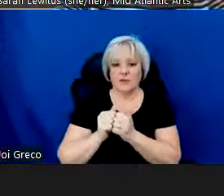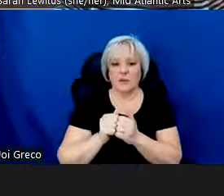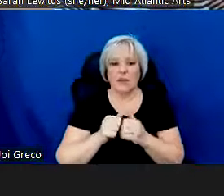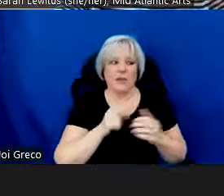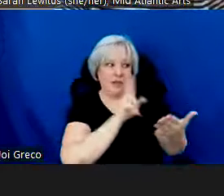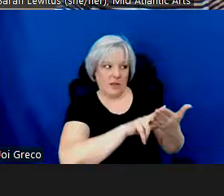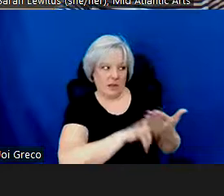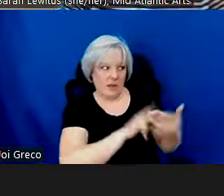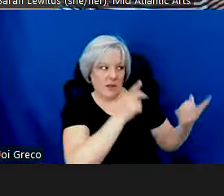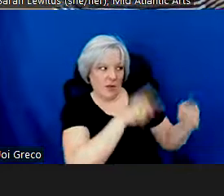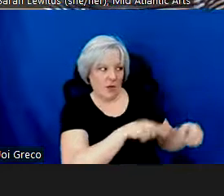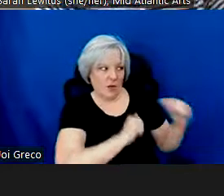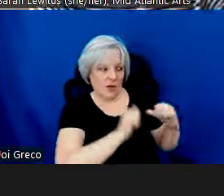company.